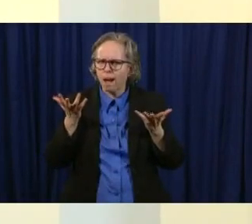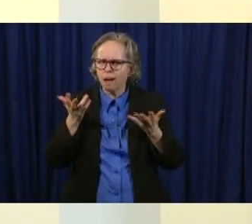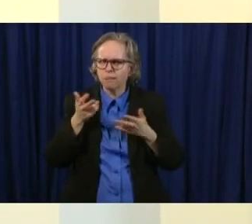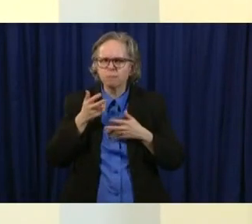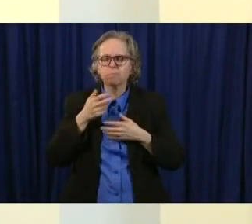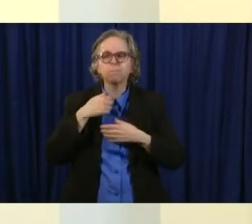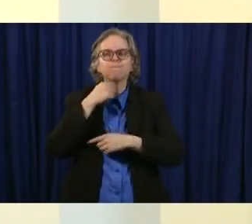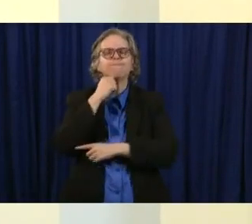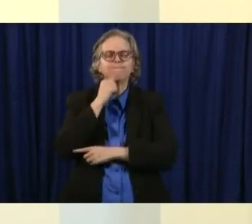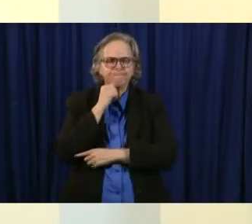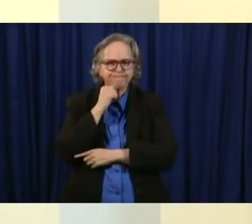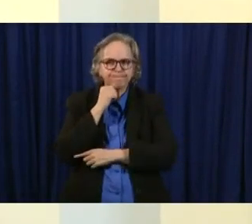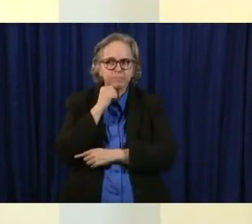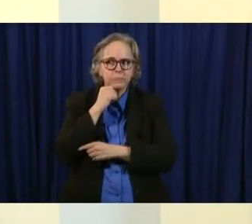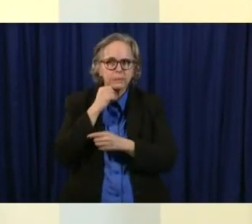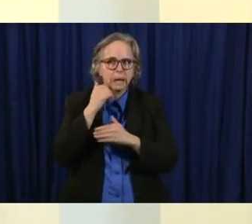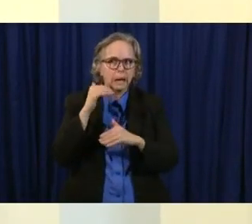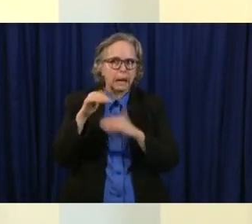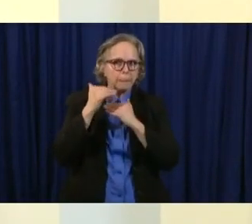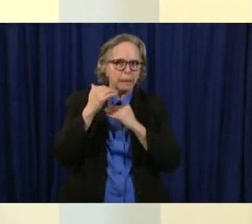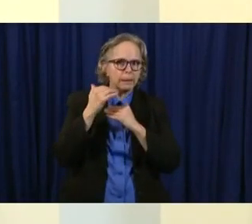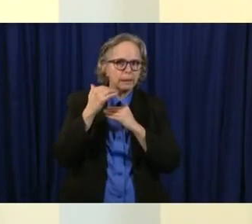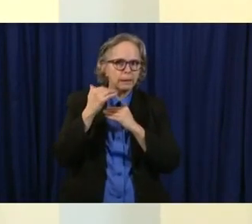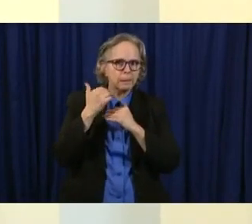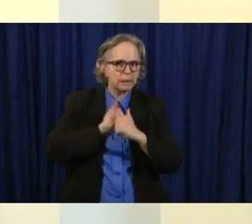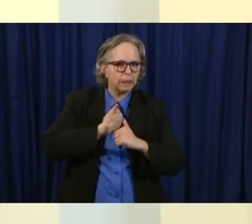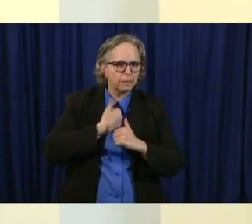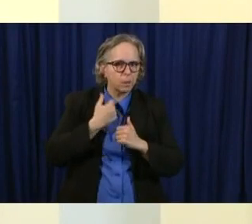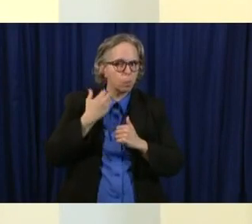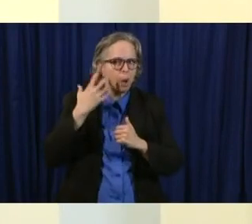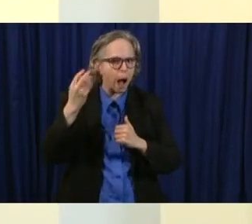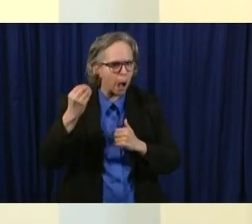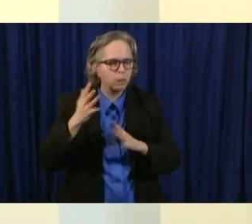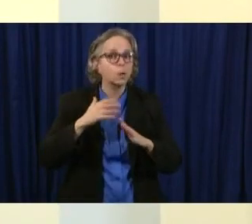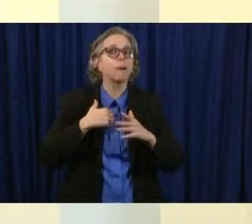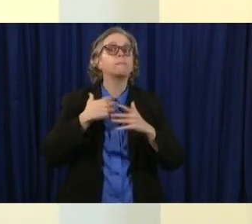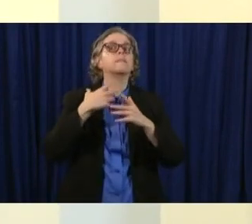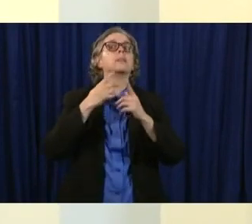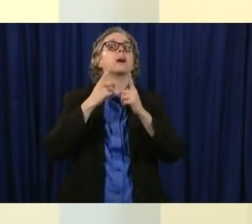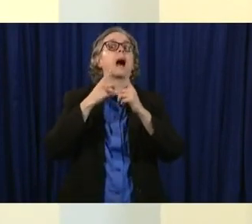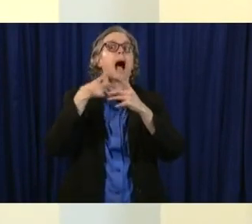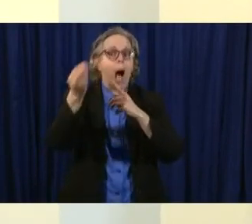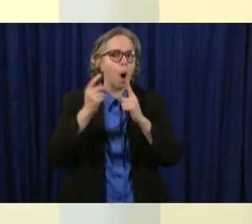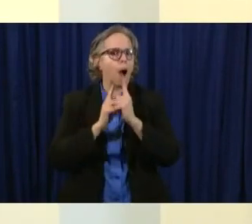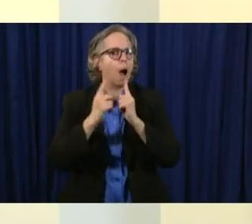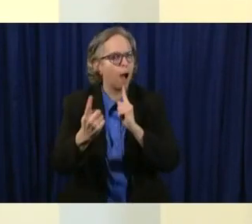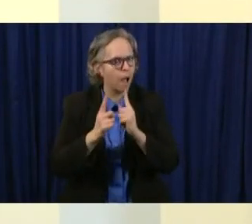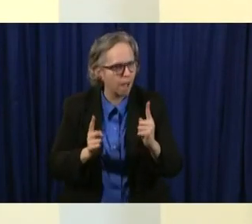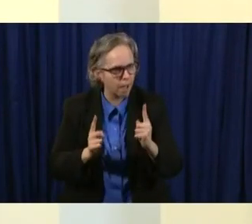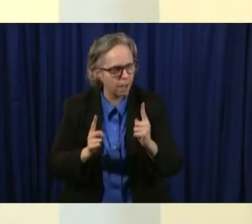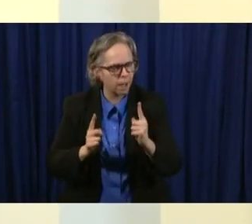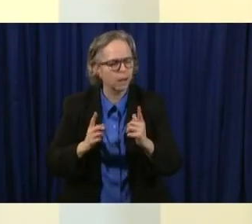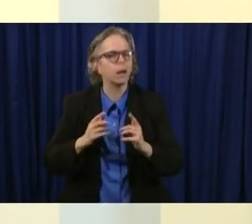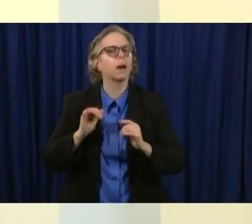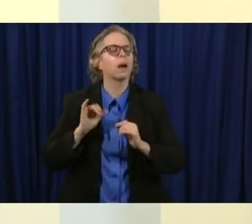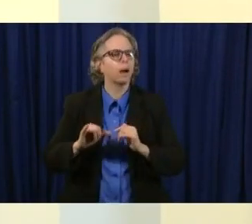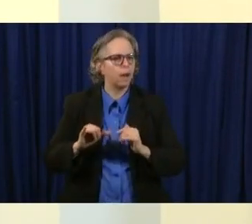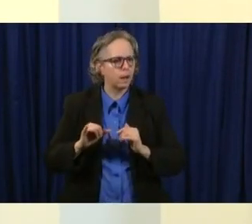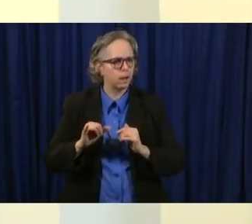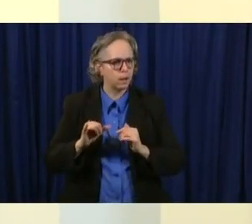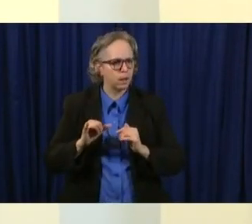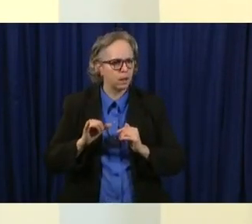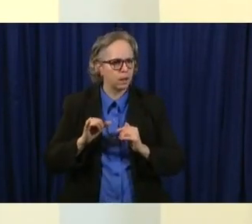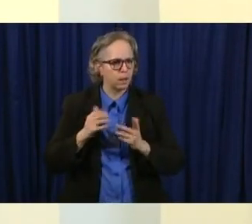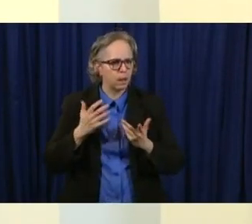we still want to selectively go out and do those errands all those things will continue to matter and add